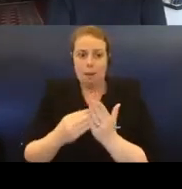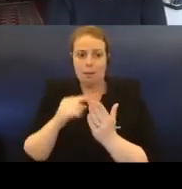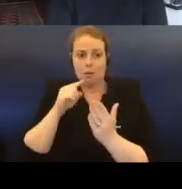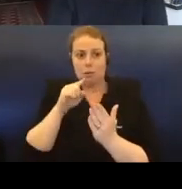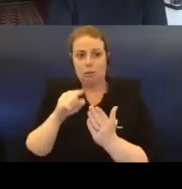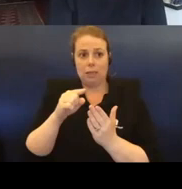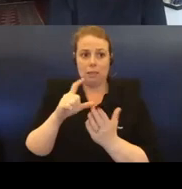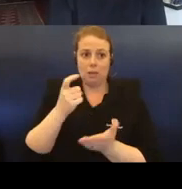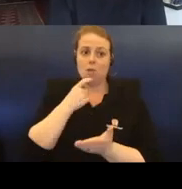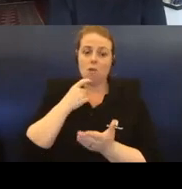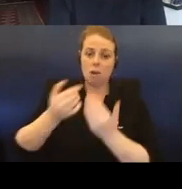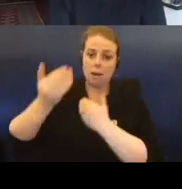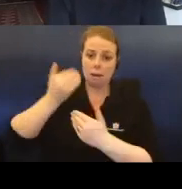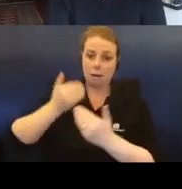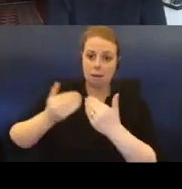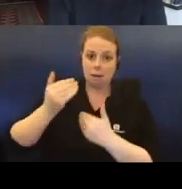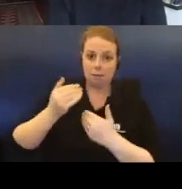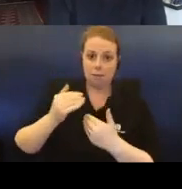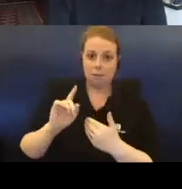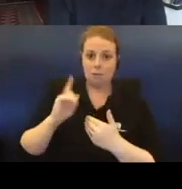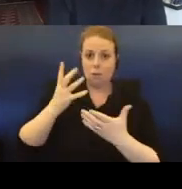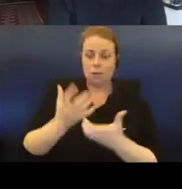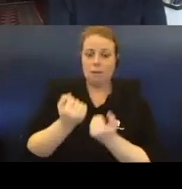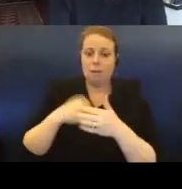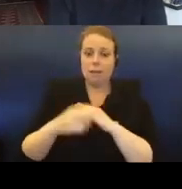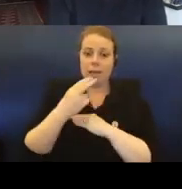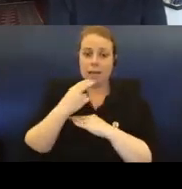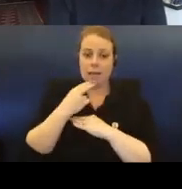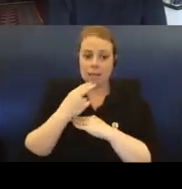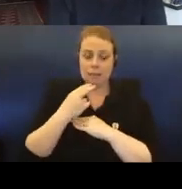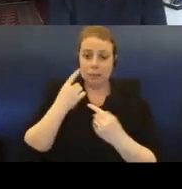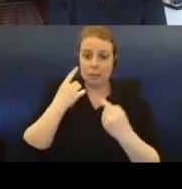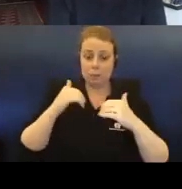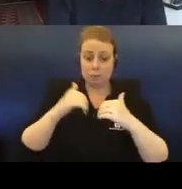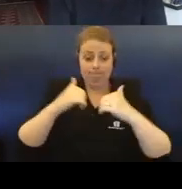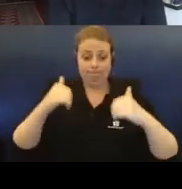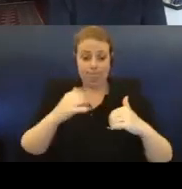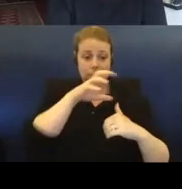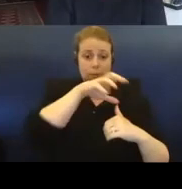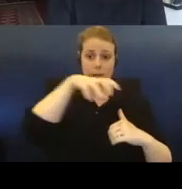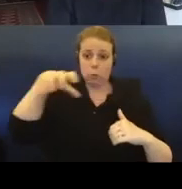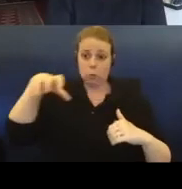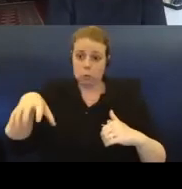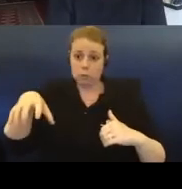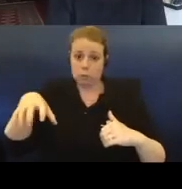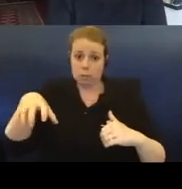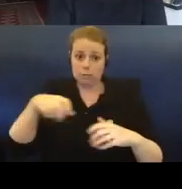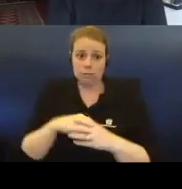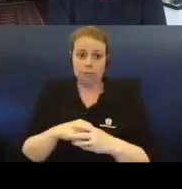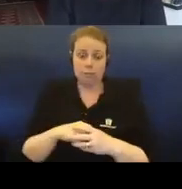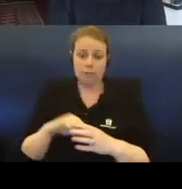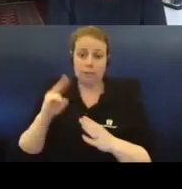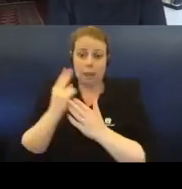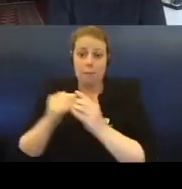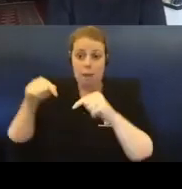which was first held in Adelaide. The exhibition is split between two venues, the second part held here at the Margaret Lauren's Gallery,